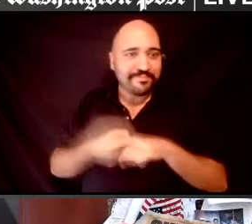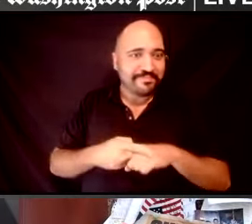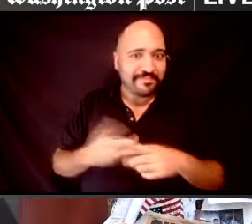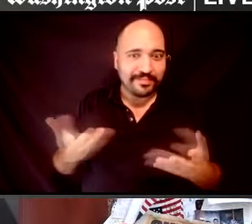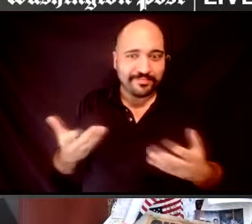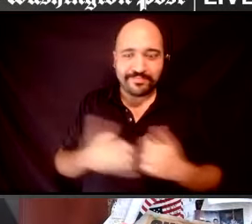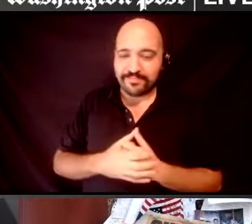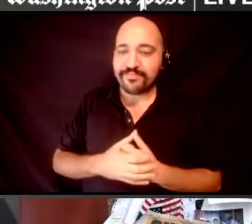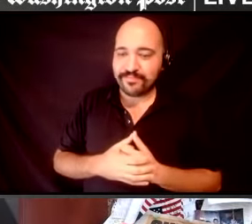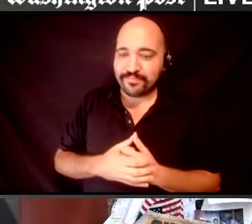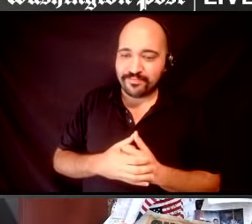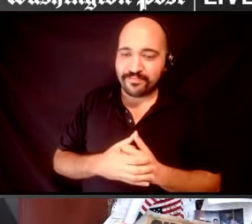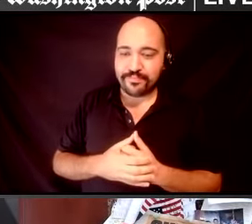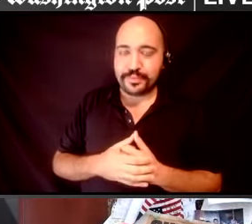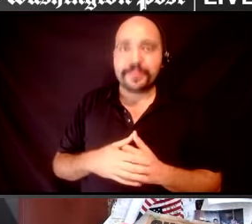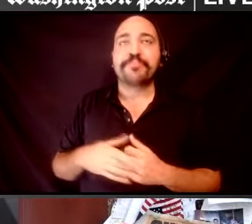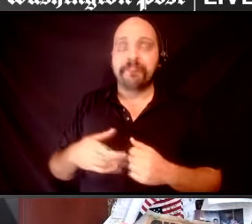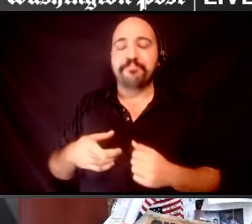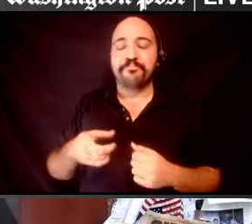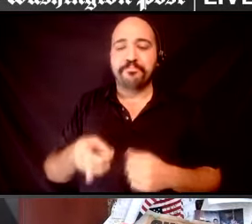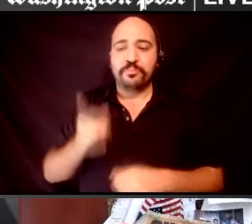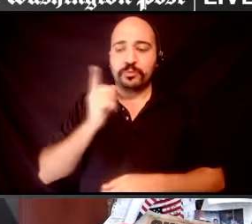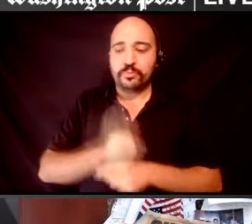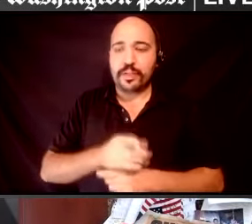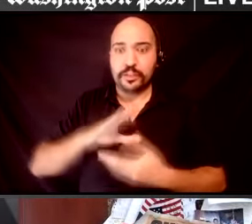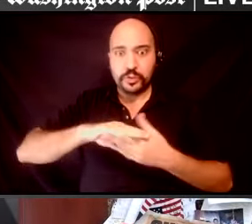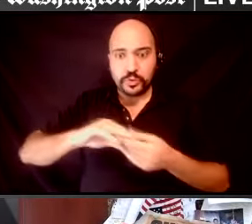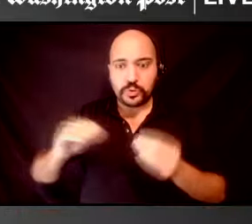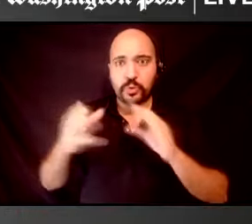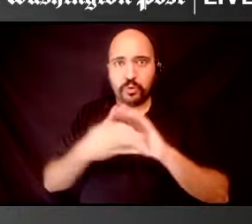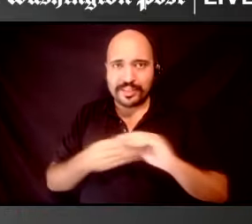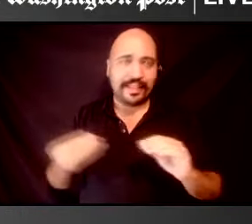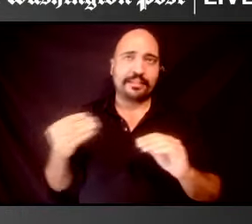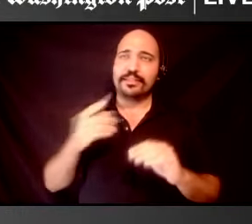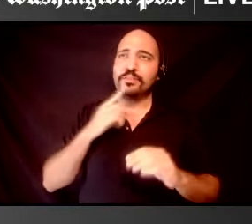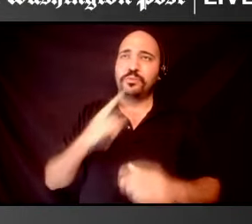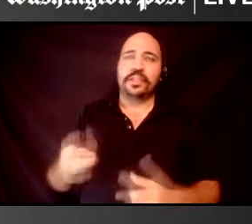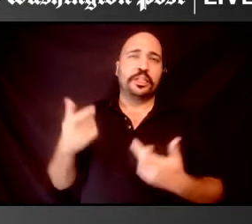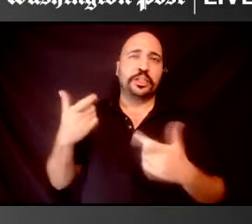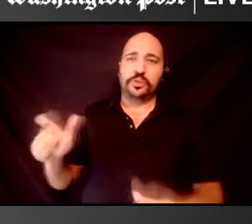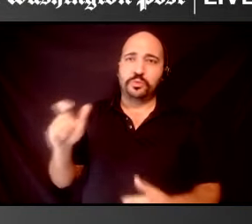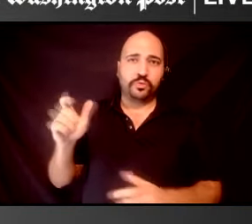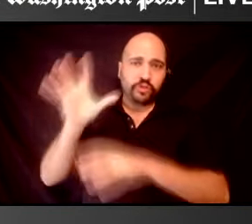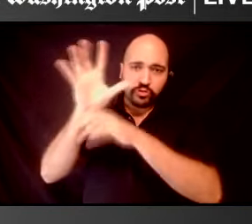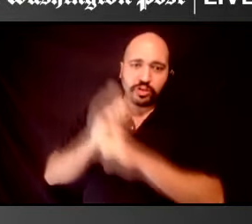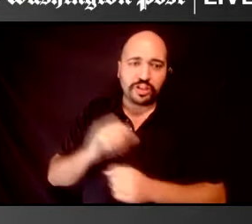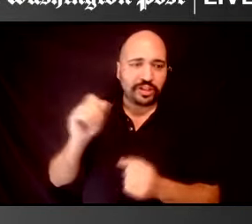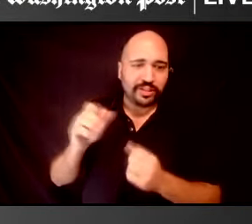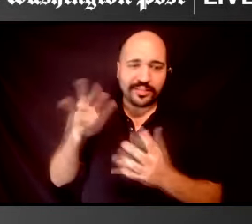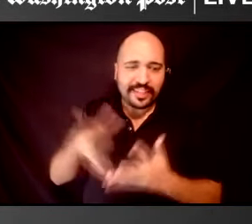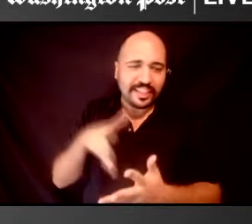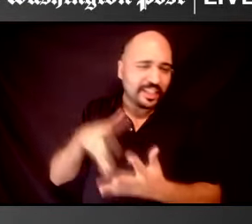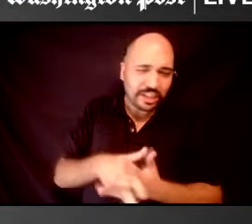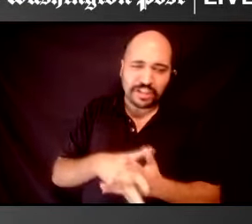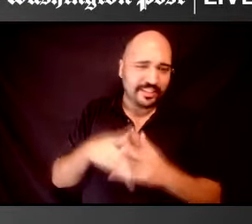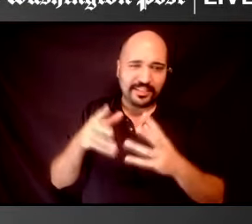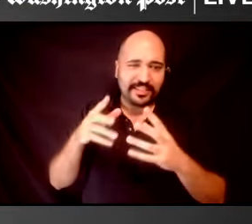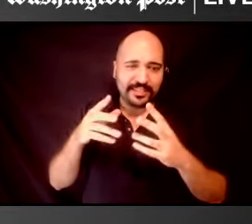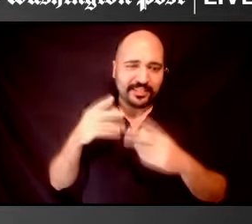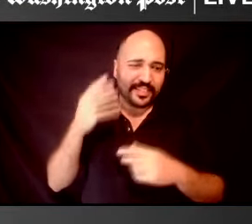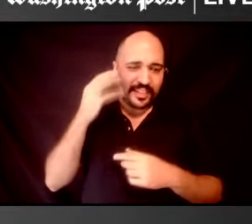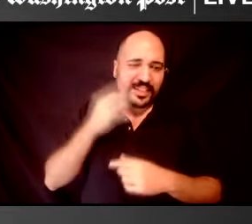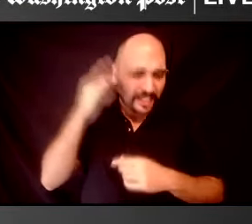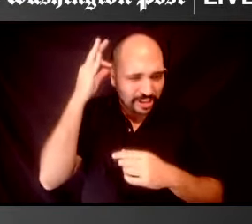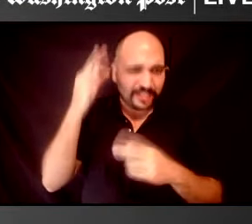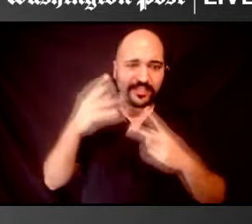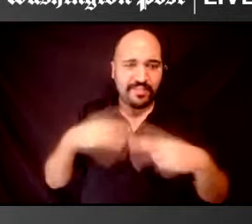Well, storytelling is a traditional Indigenous value. Speaking to my people specifically, I'm Cherokee